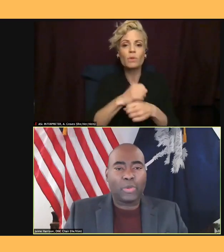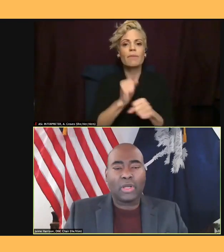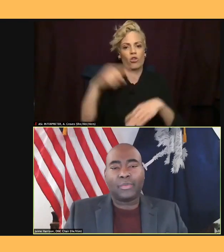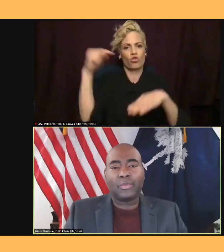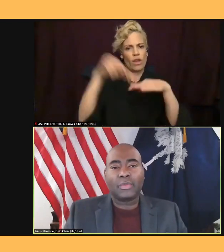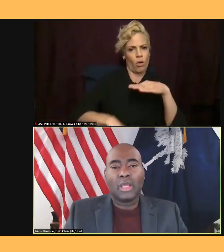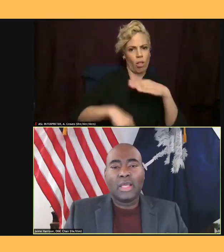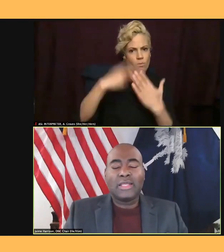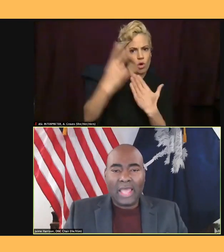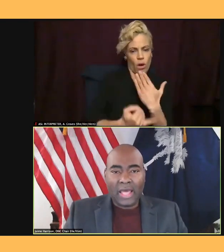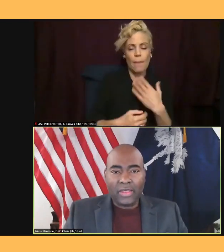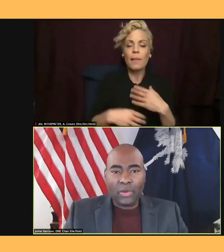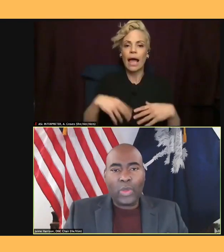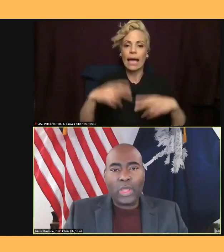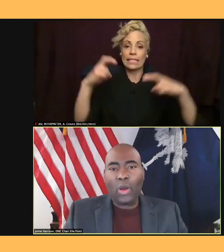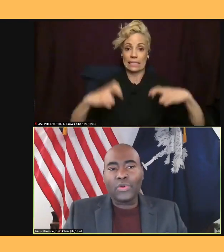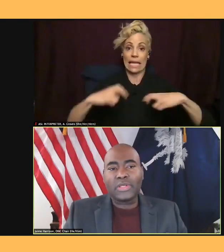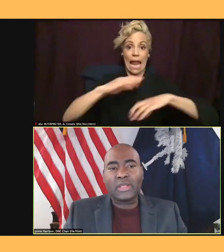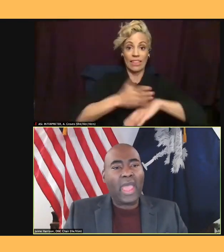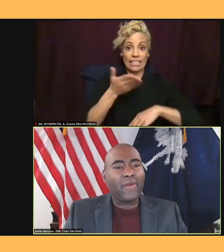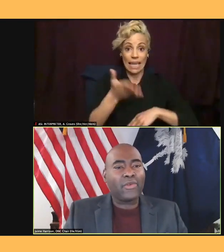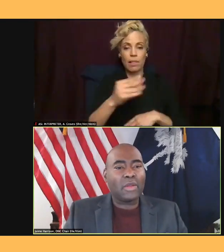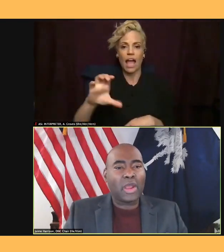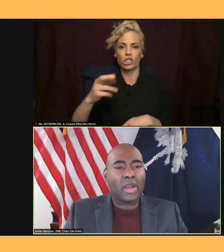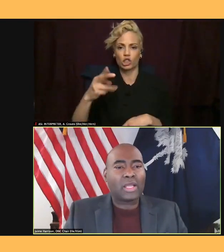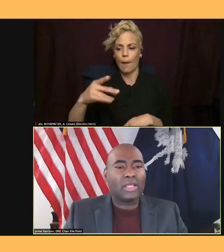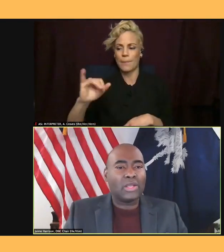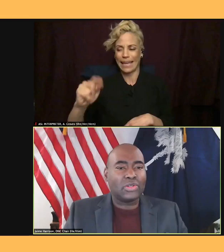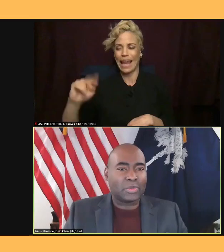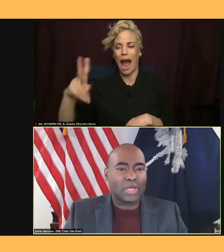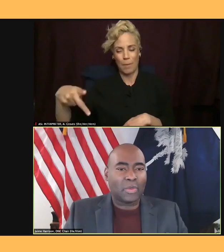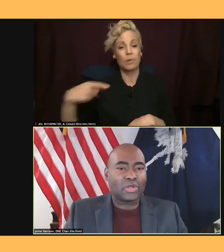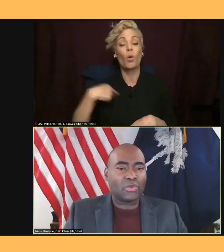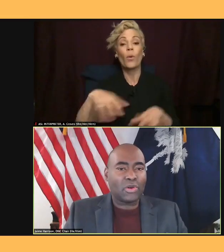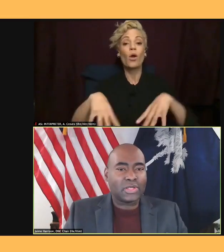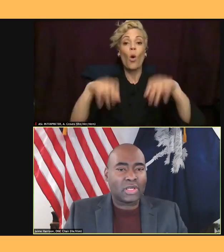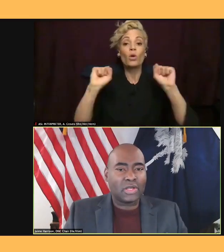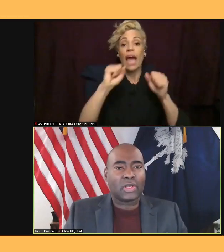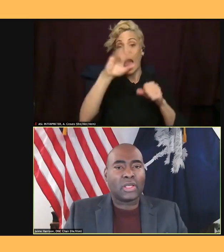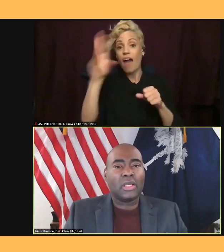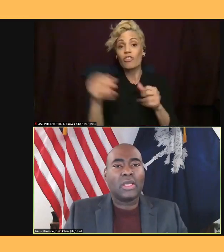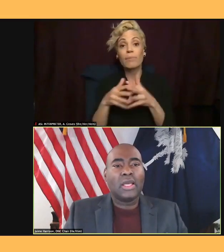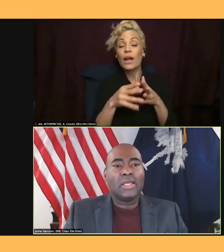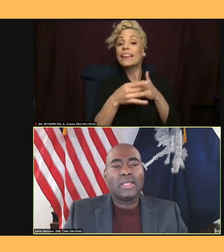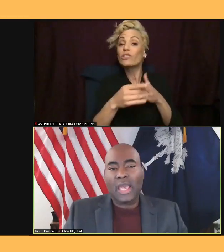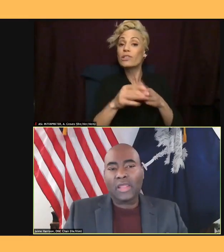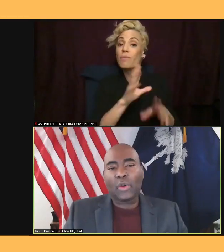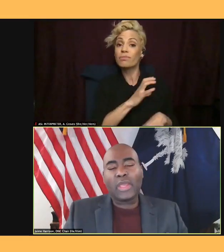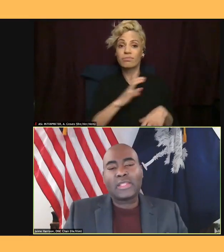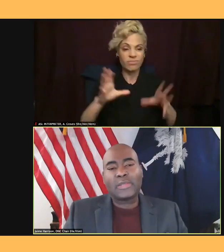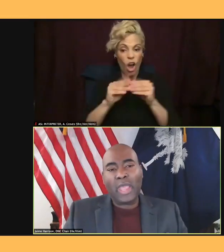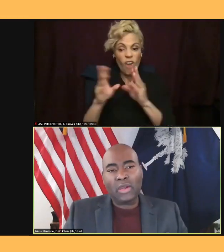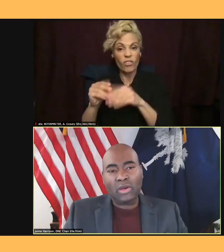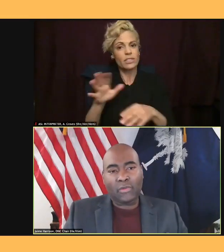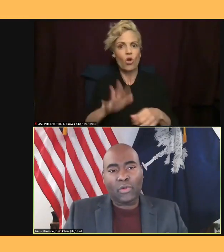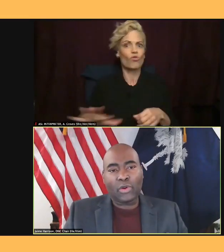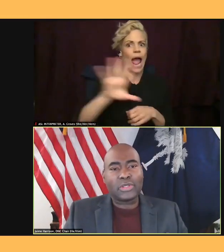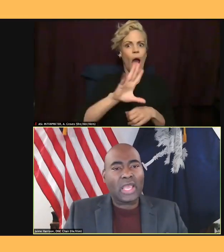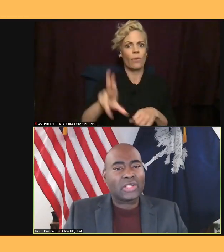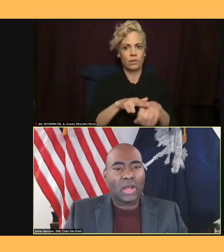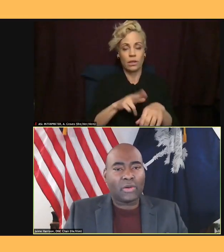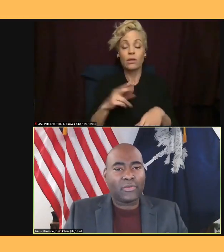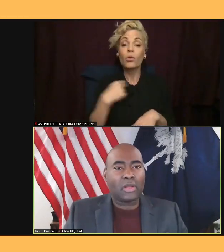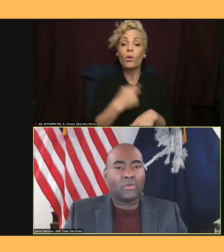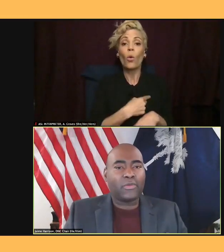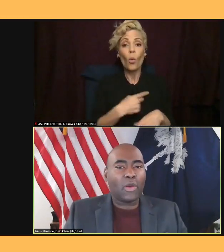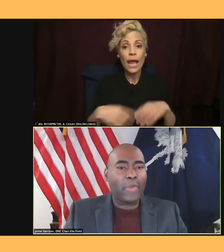Together, we hosted African American leadership summits across the country. Together, we expanded our voter protection outfit and fought